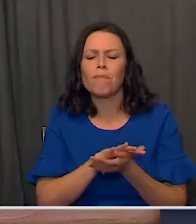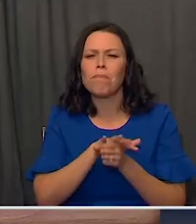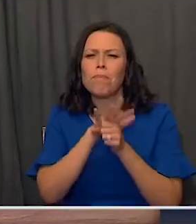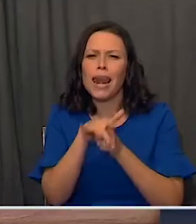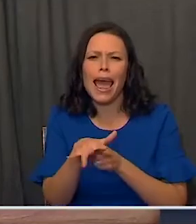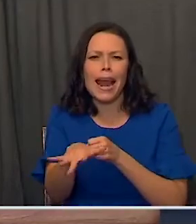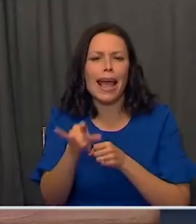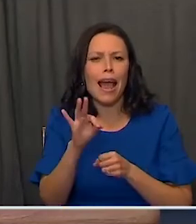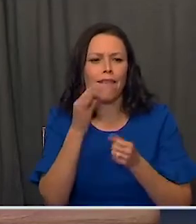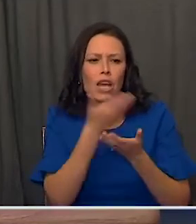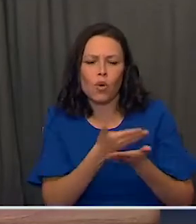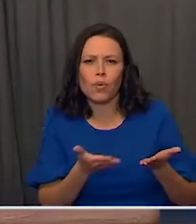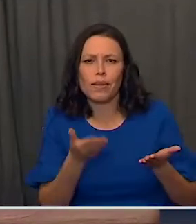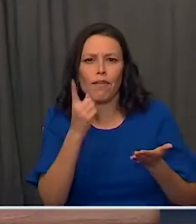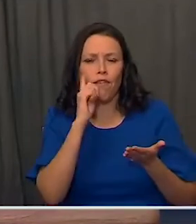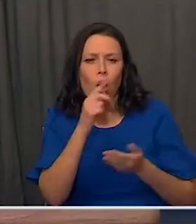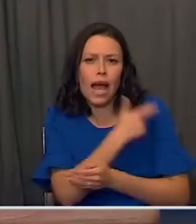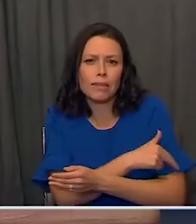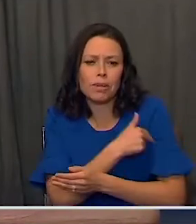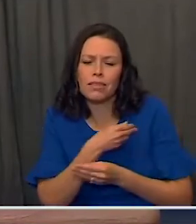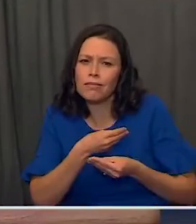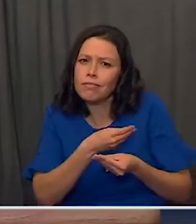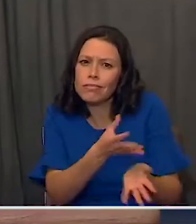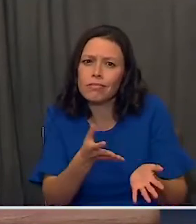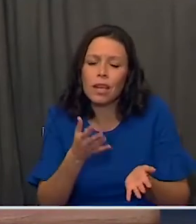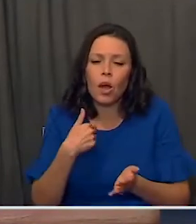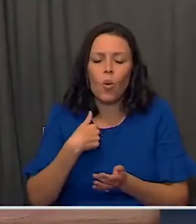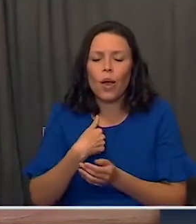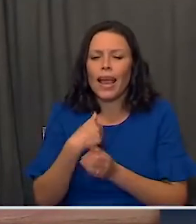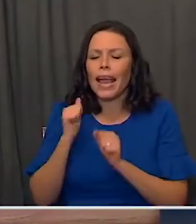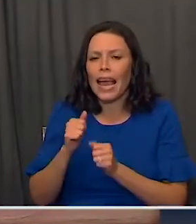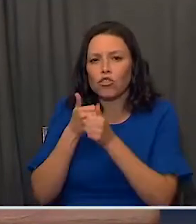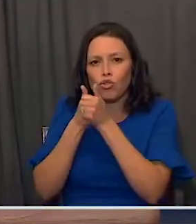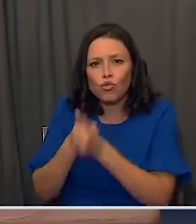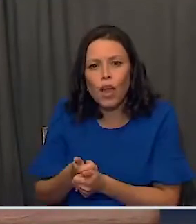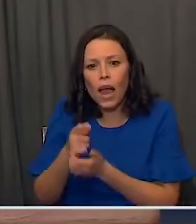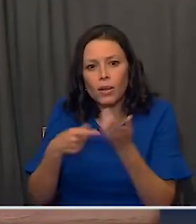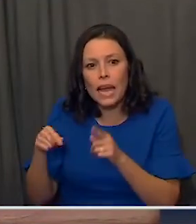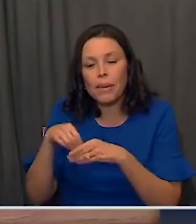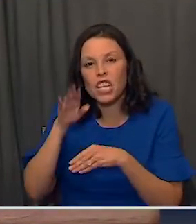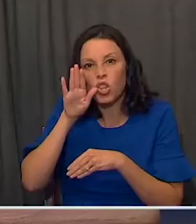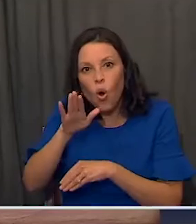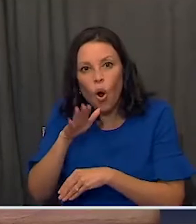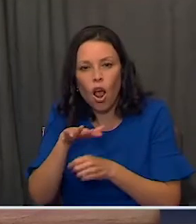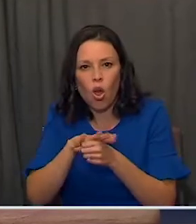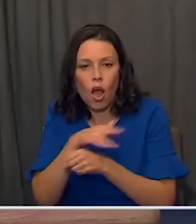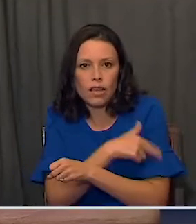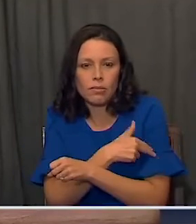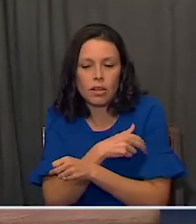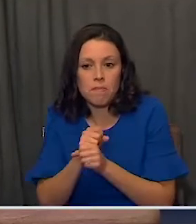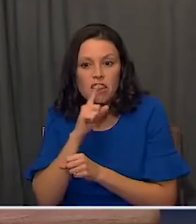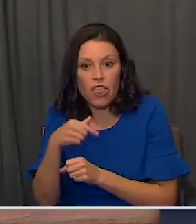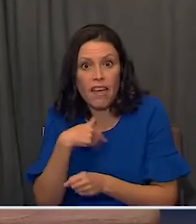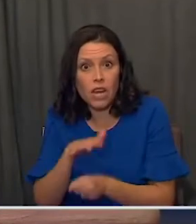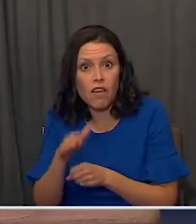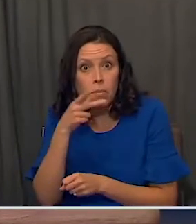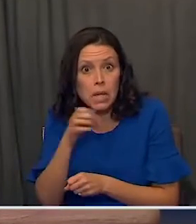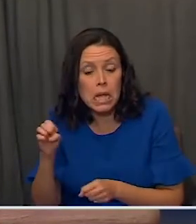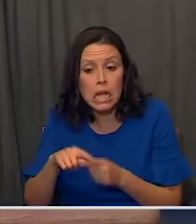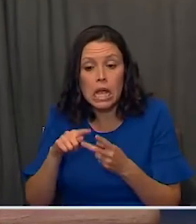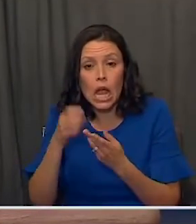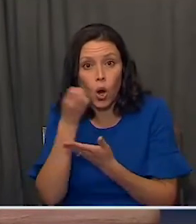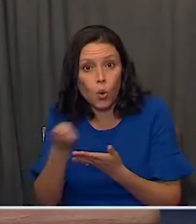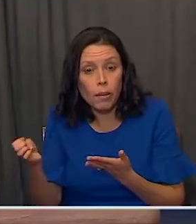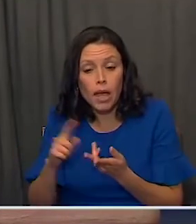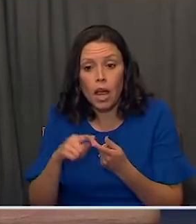available today for our hospitals, our ability to track what's happening at your local hospital to make sure it has the PPE and the equipment and